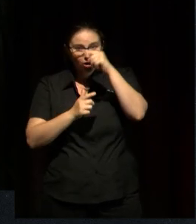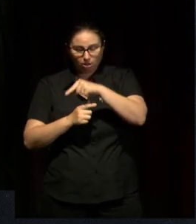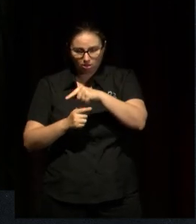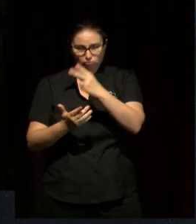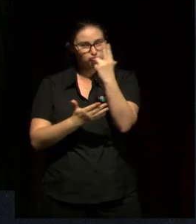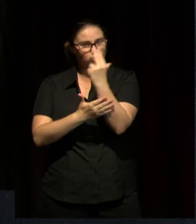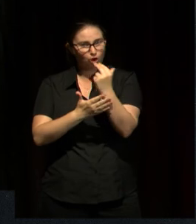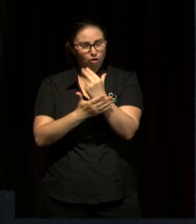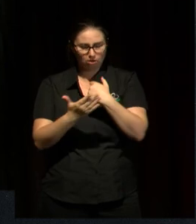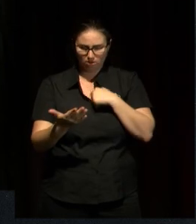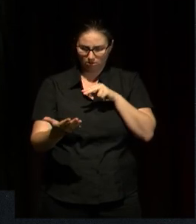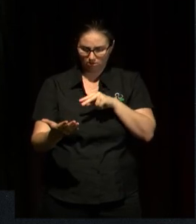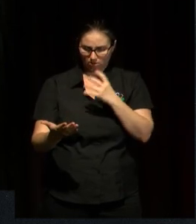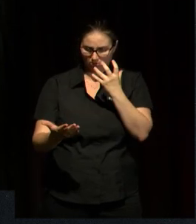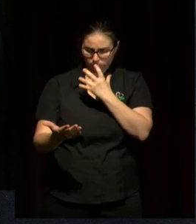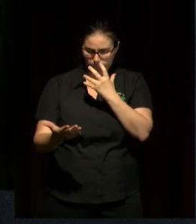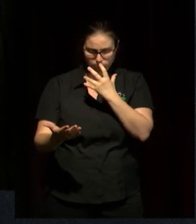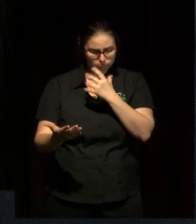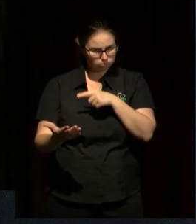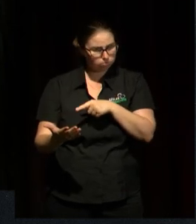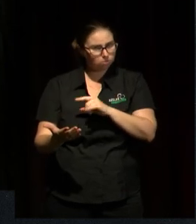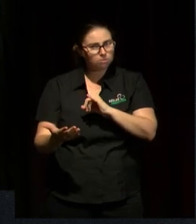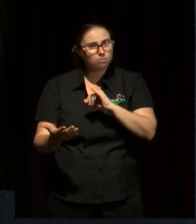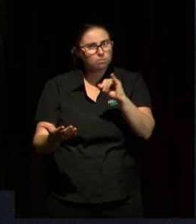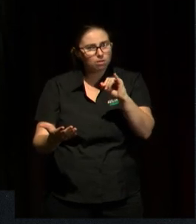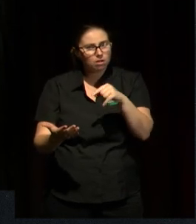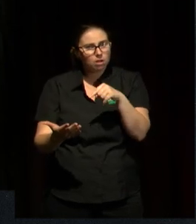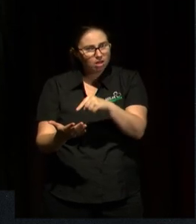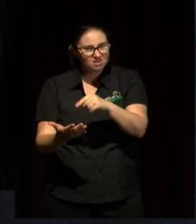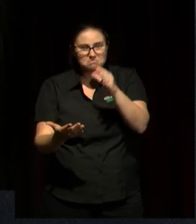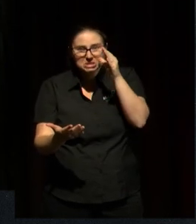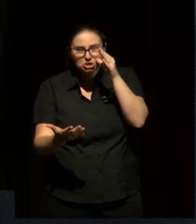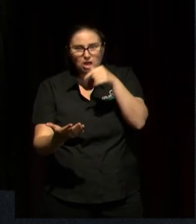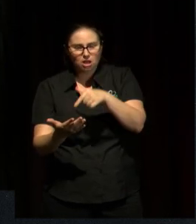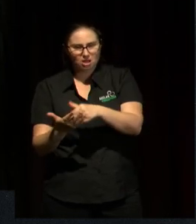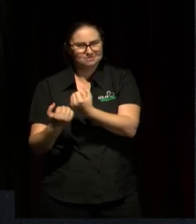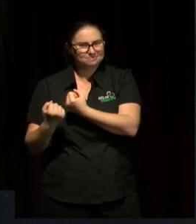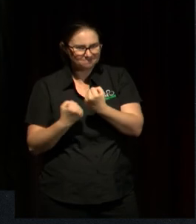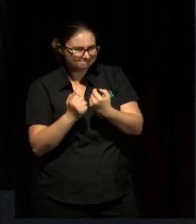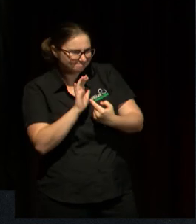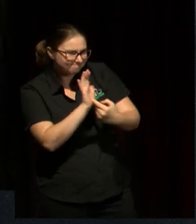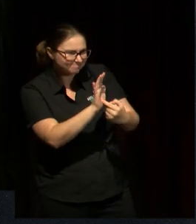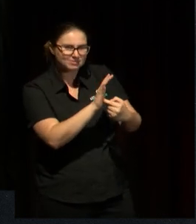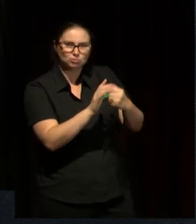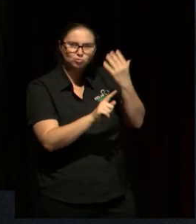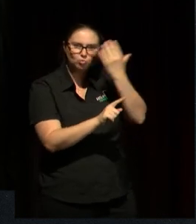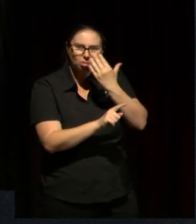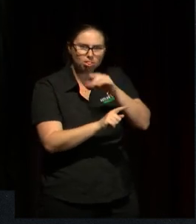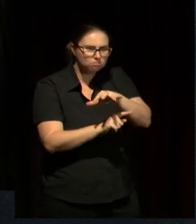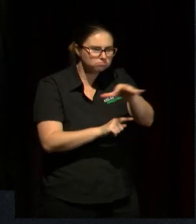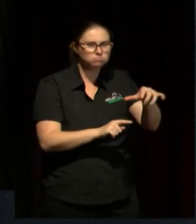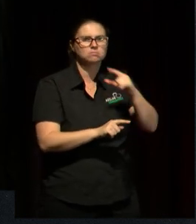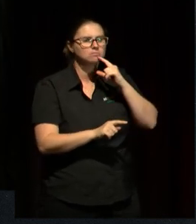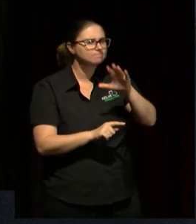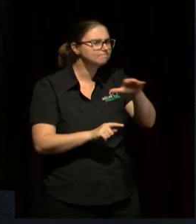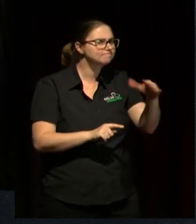digitized the image and then took it back to the school and was talking to the children about their works. And I asked who made